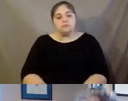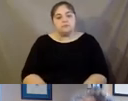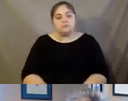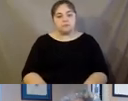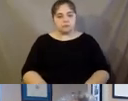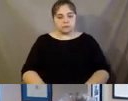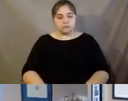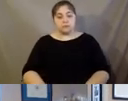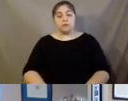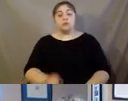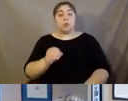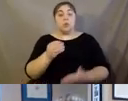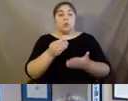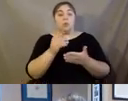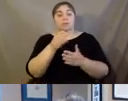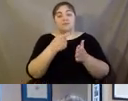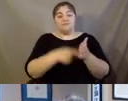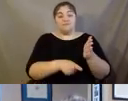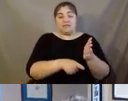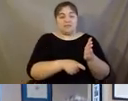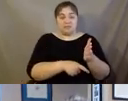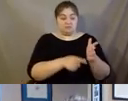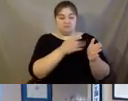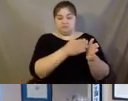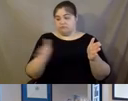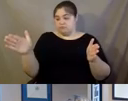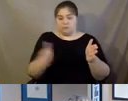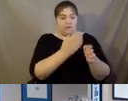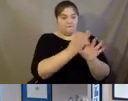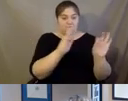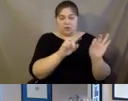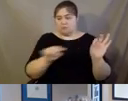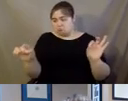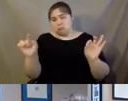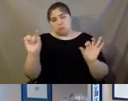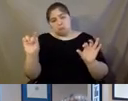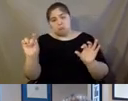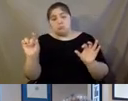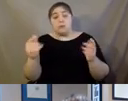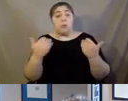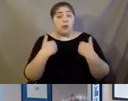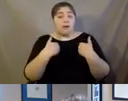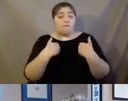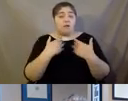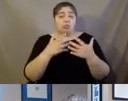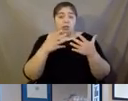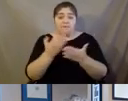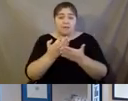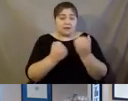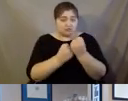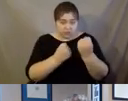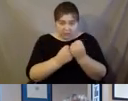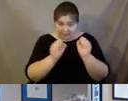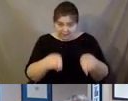These for classes range from free to reasonable, but the good news is we had a donor step up and offer a scholarship fund which is available